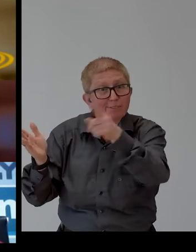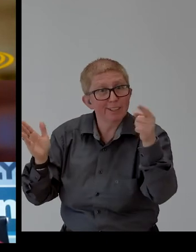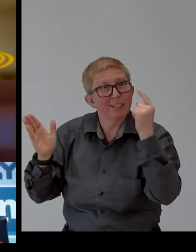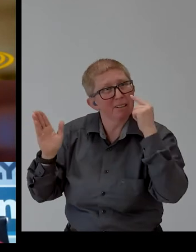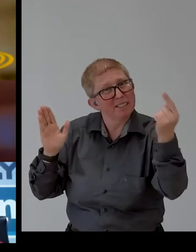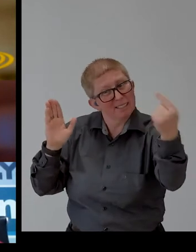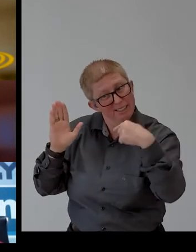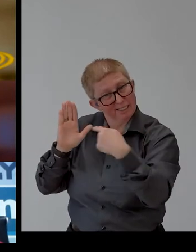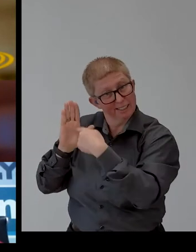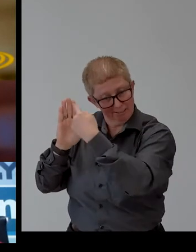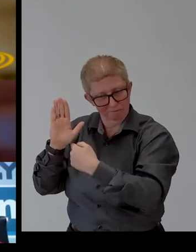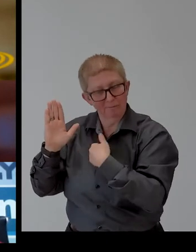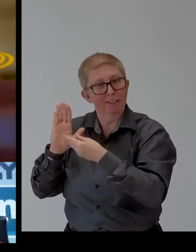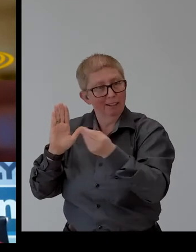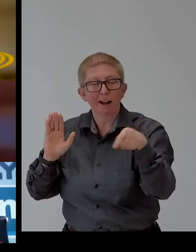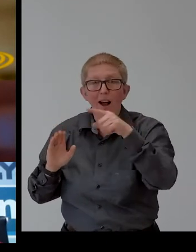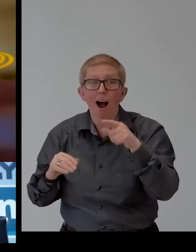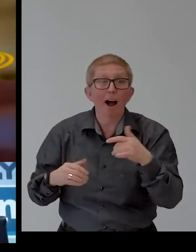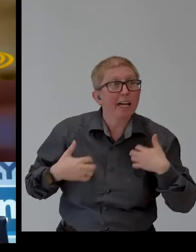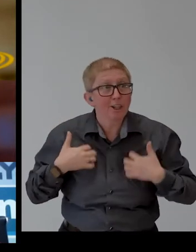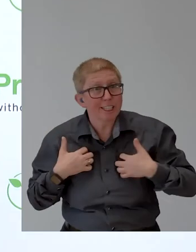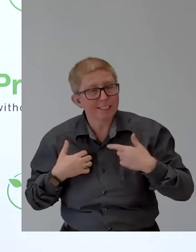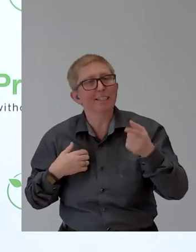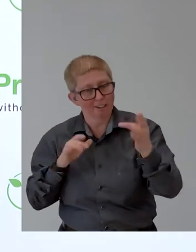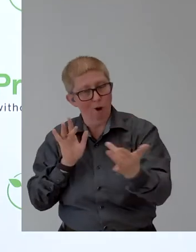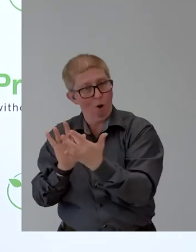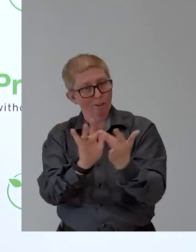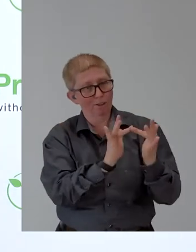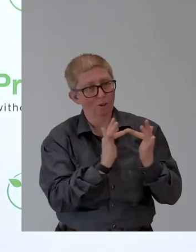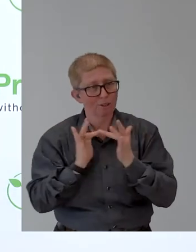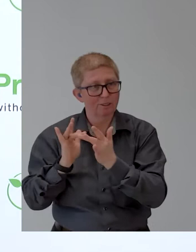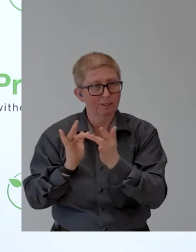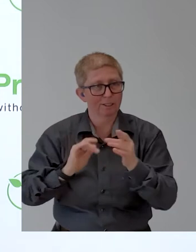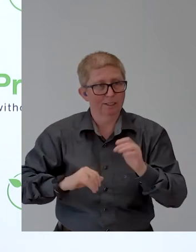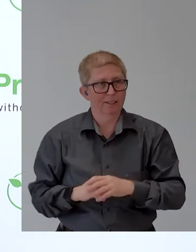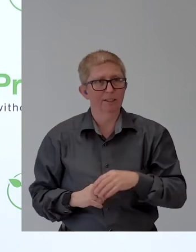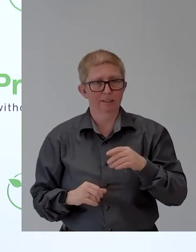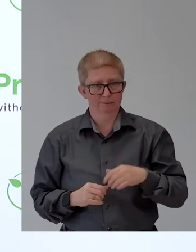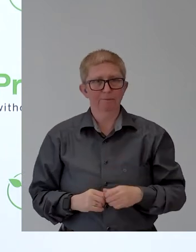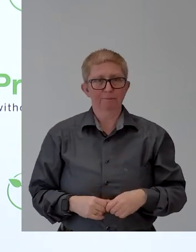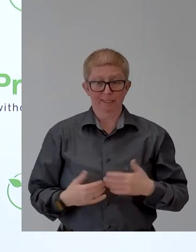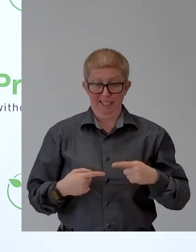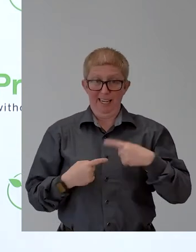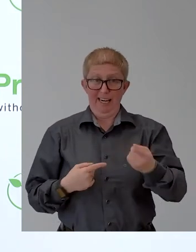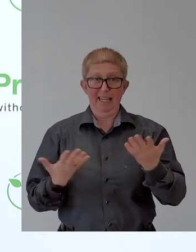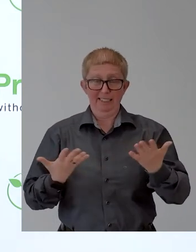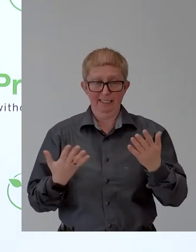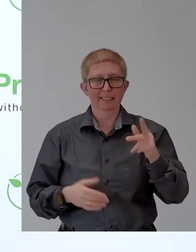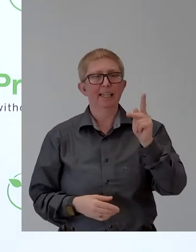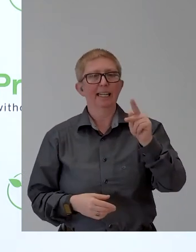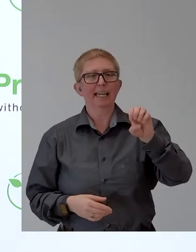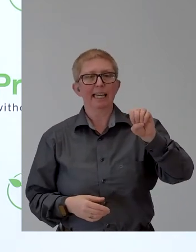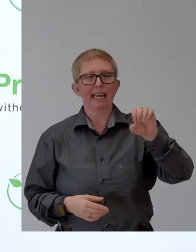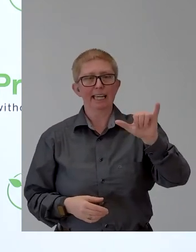work with you. Thank you again and enjoy the conference. Thank you, Amy. Next is the Keystone Human Services from the United States. Please go ahead.